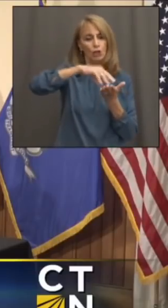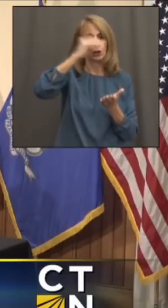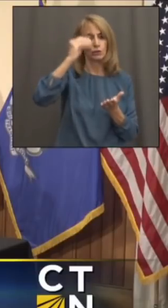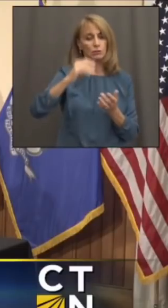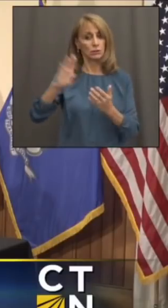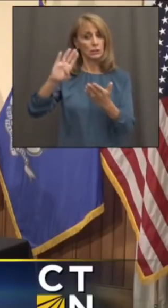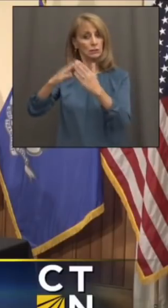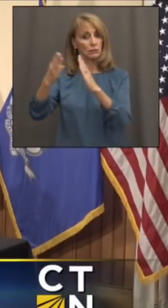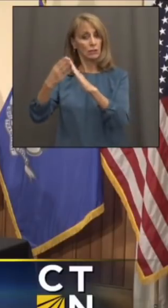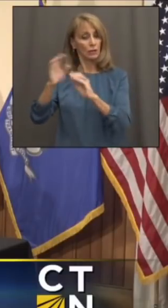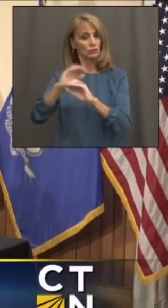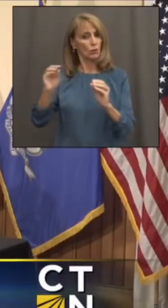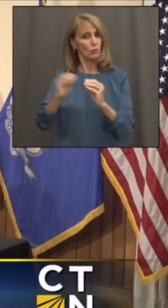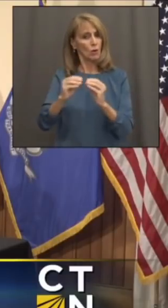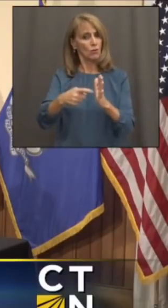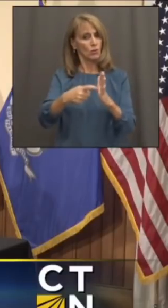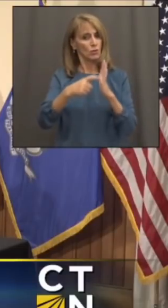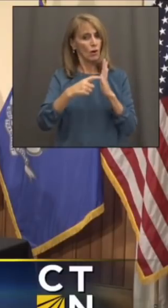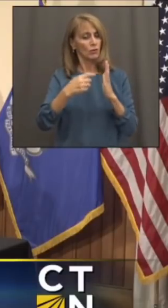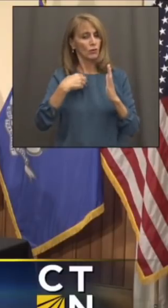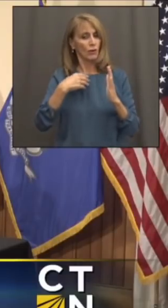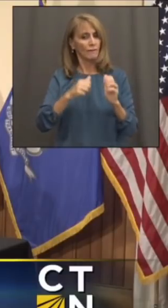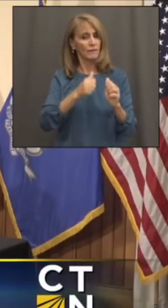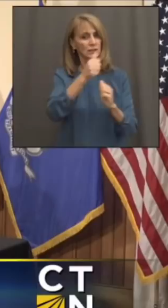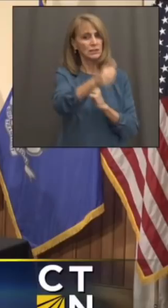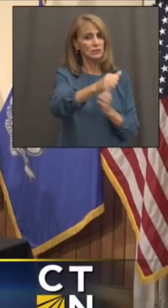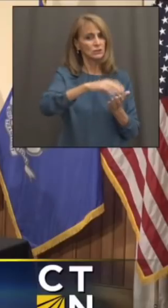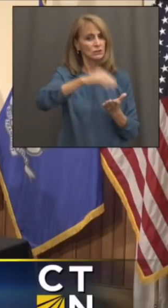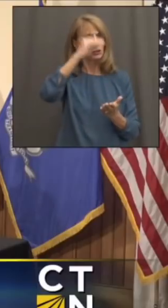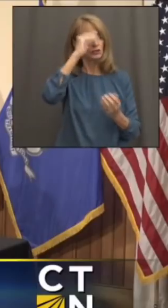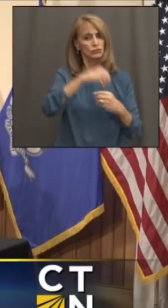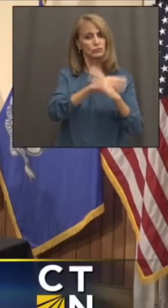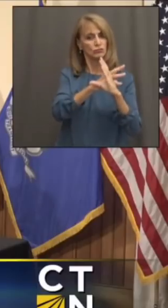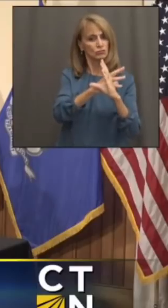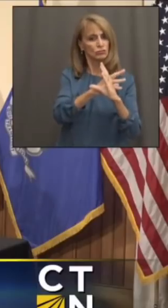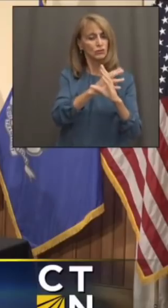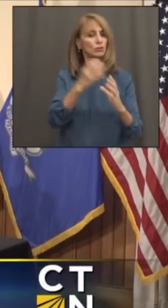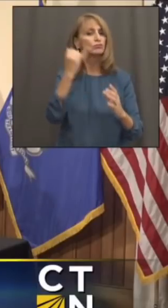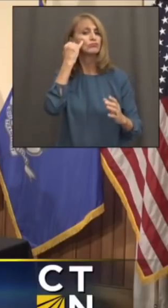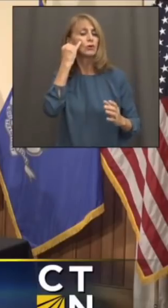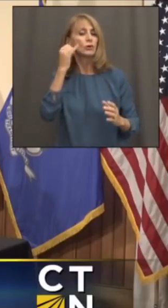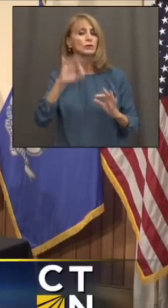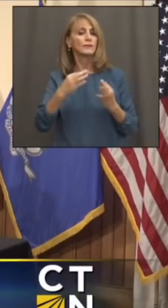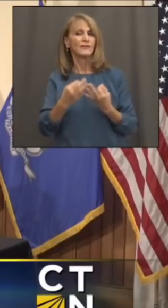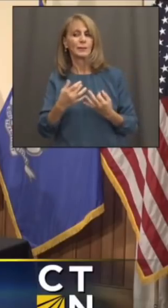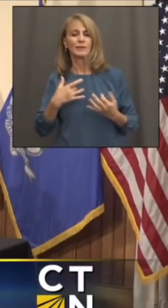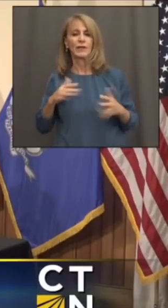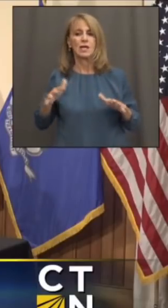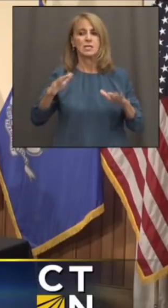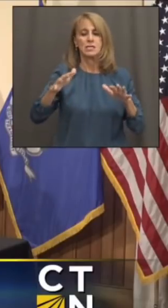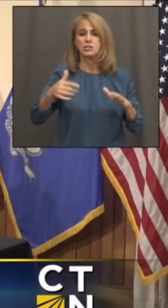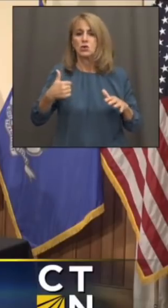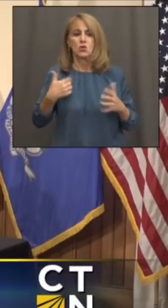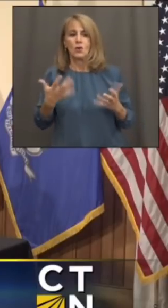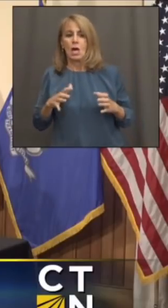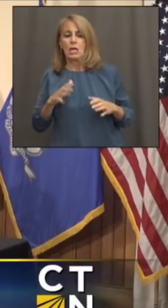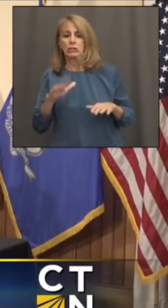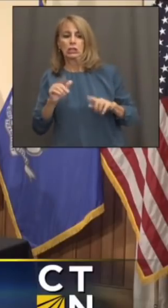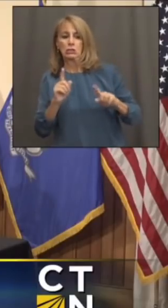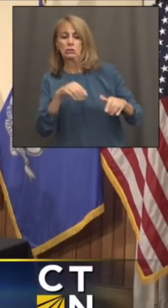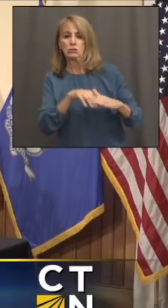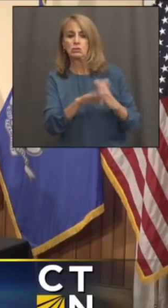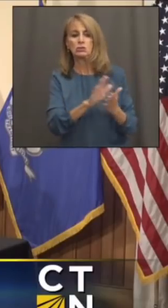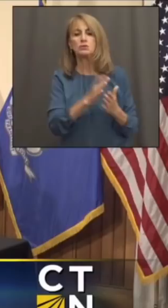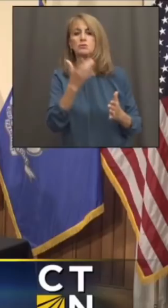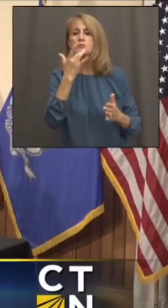required to have that next year. So what is this going to mean for families who still may be nervous about the virus or for families